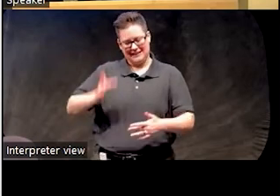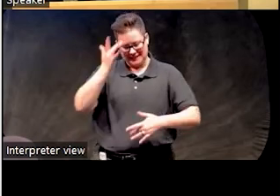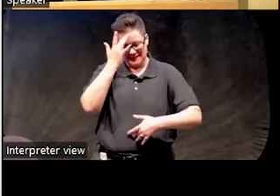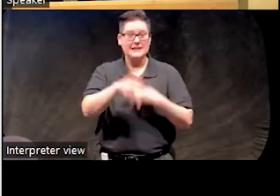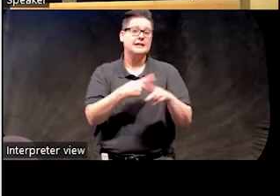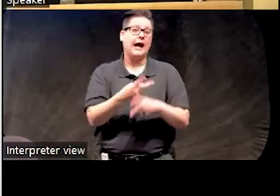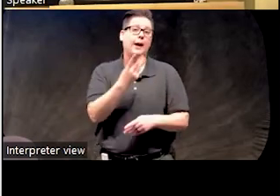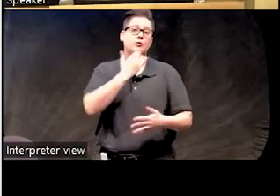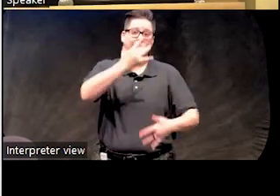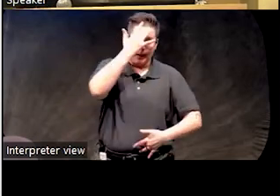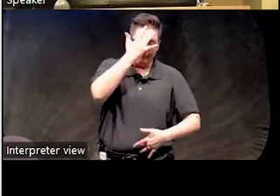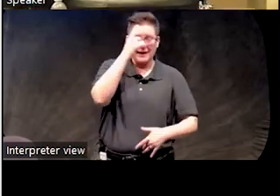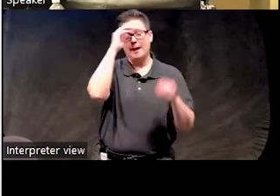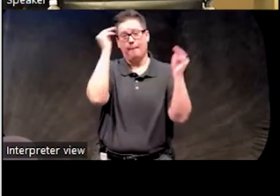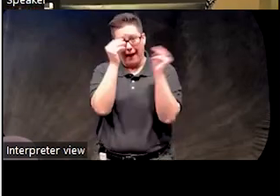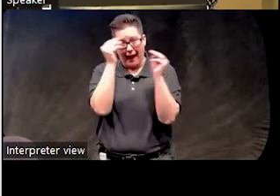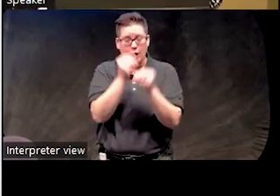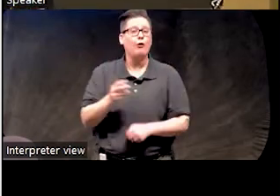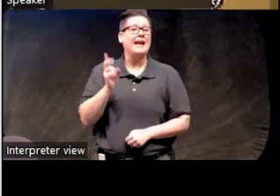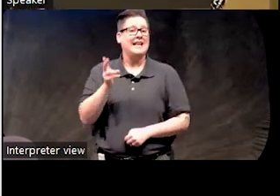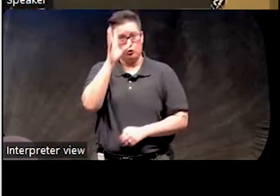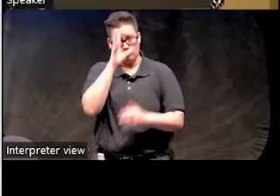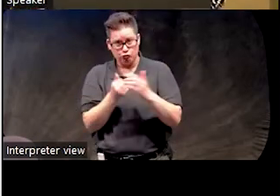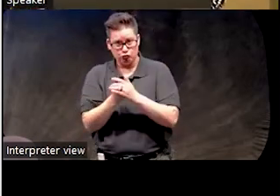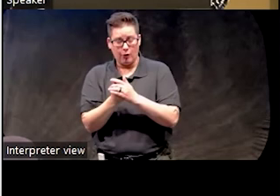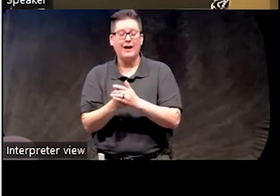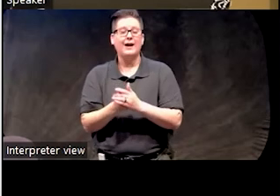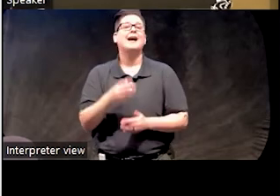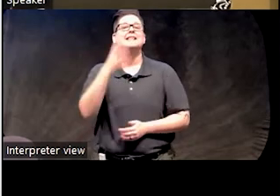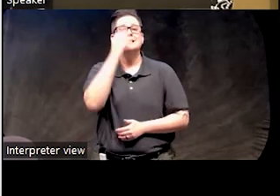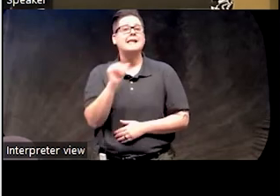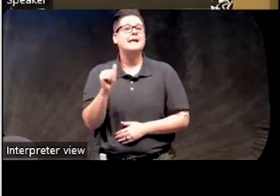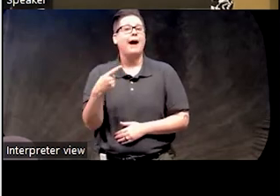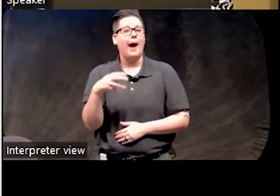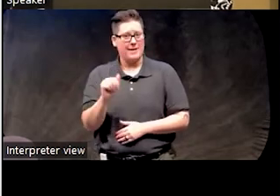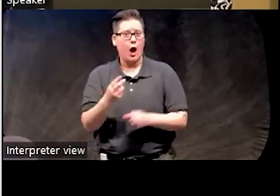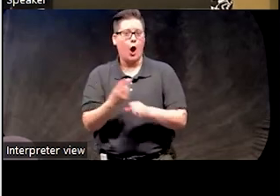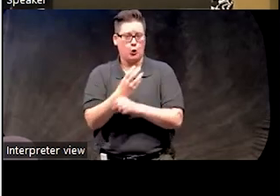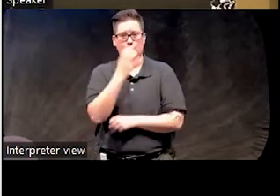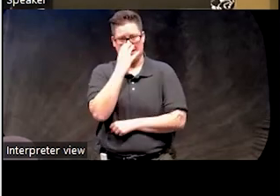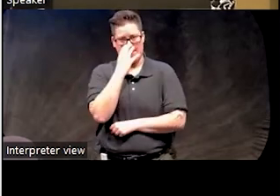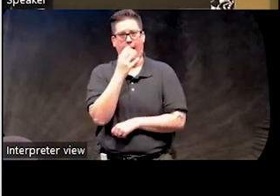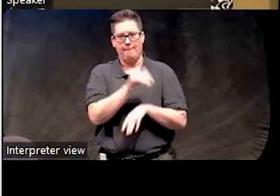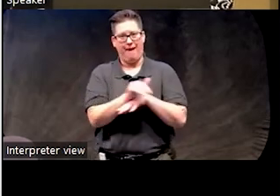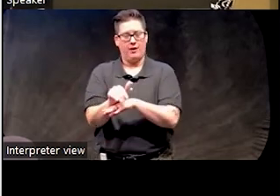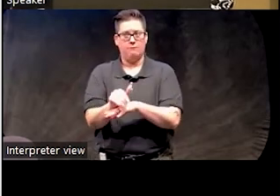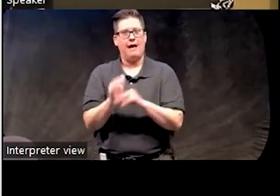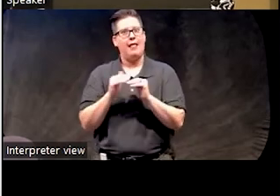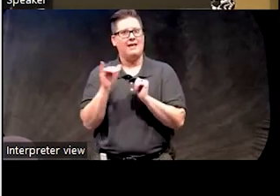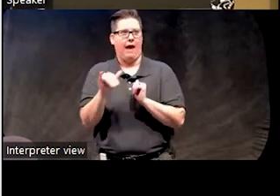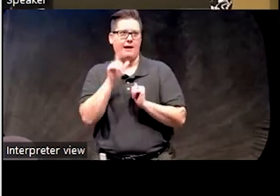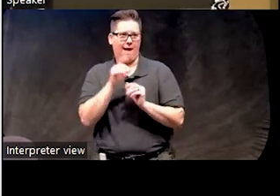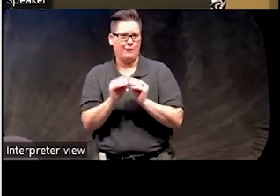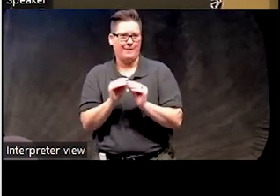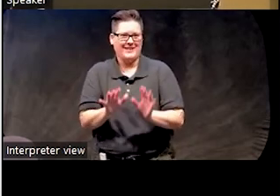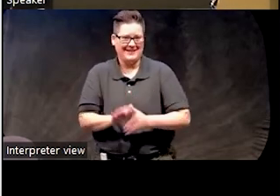migraines, history of stroke, and has obstructive sleep apnea and uses his CPAP consistently. So at least that wasn't something we